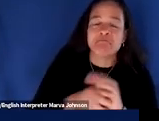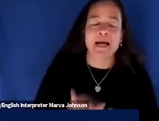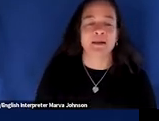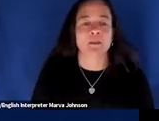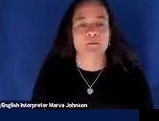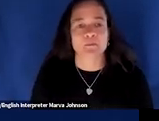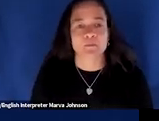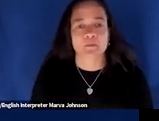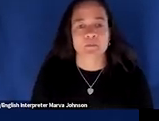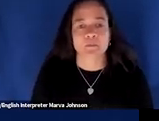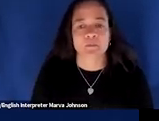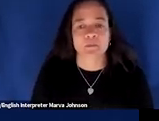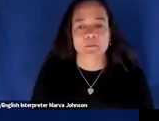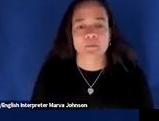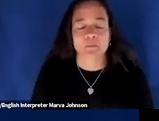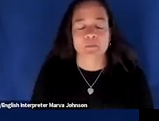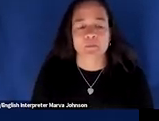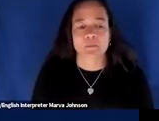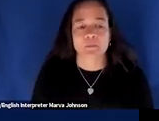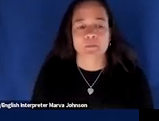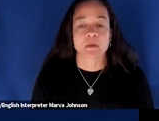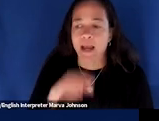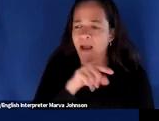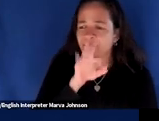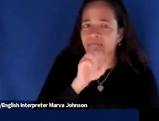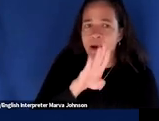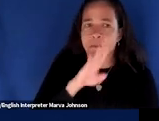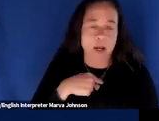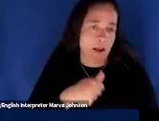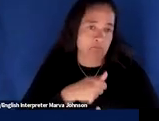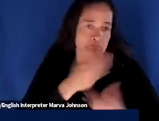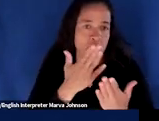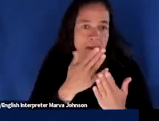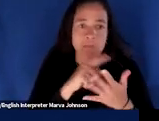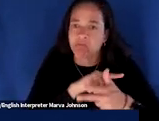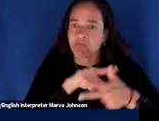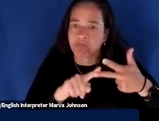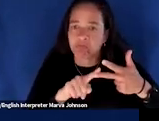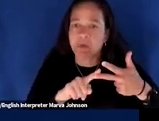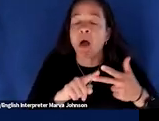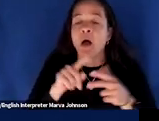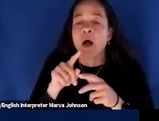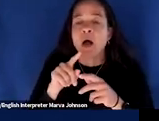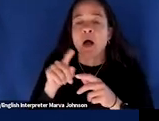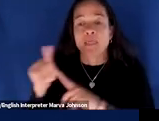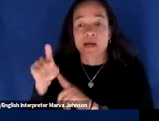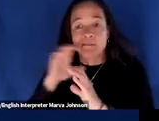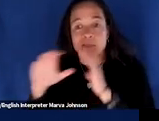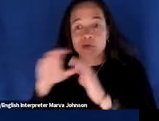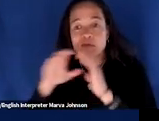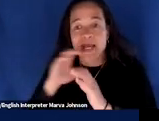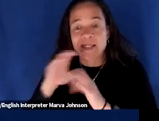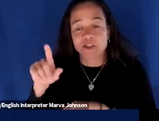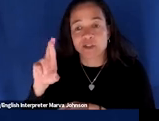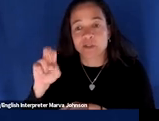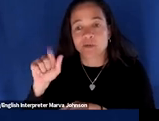uh brought up at my last uh comment session back in february to respond to those communication realities i offer three communication